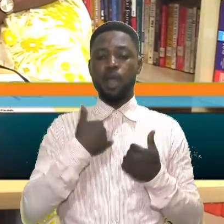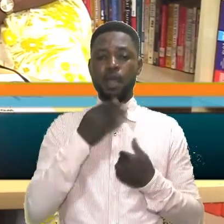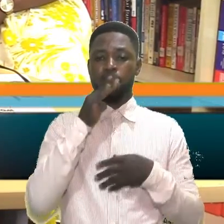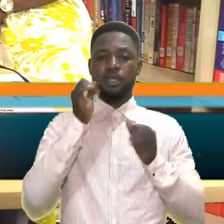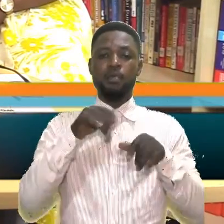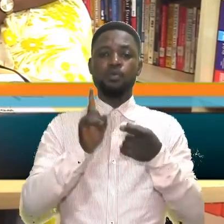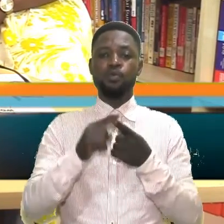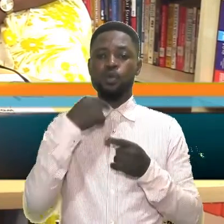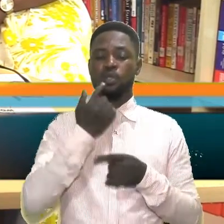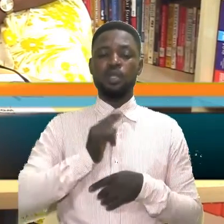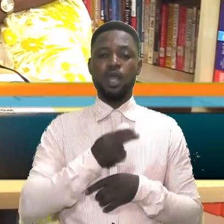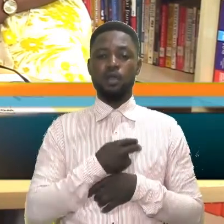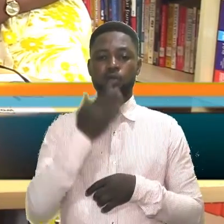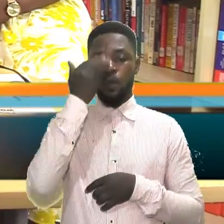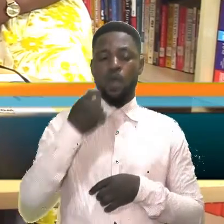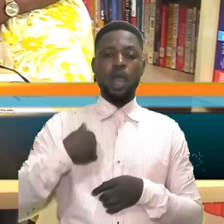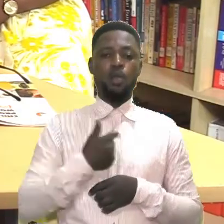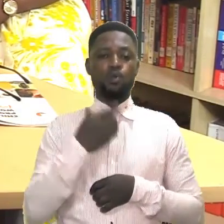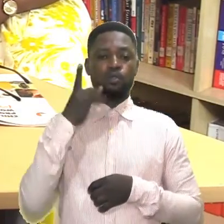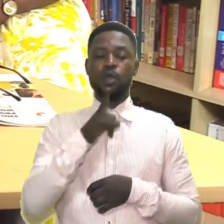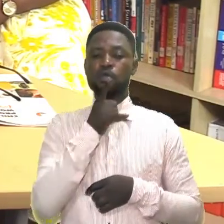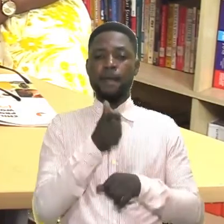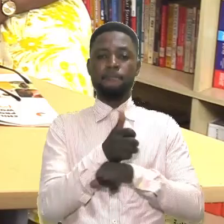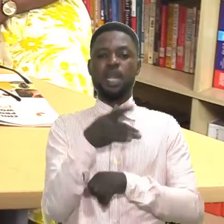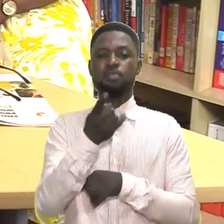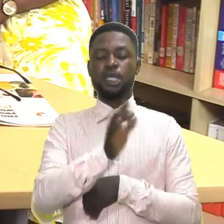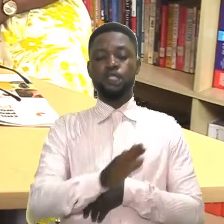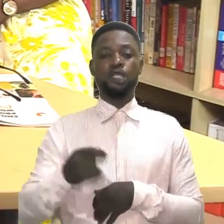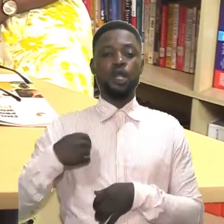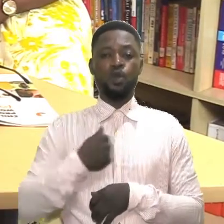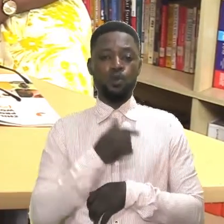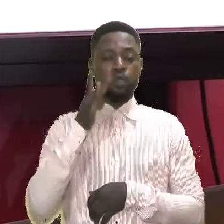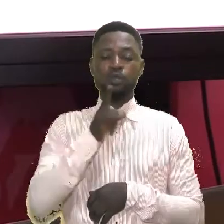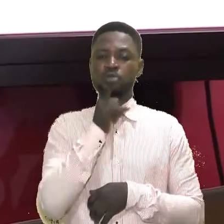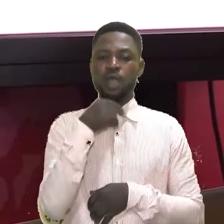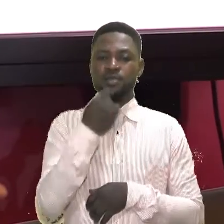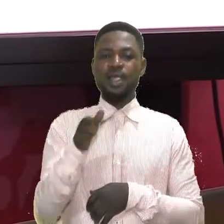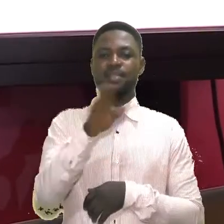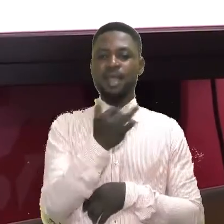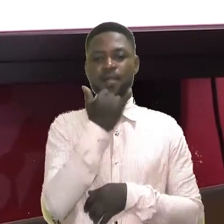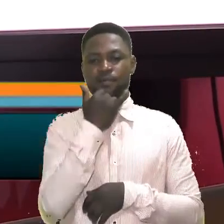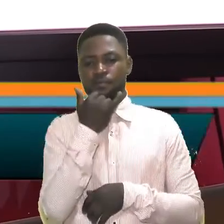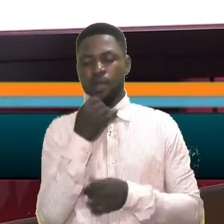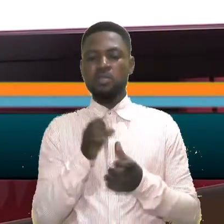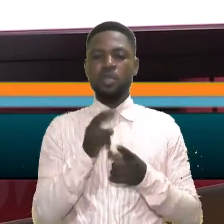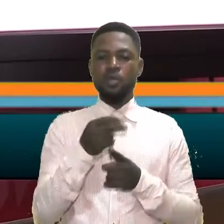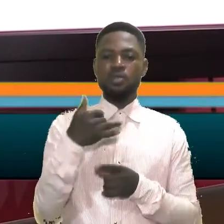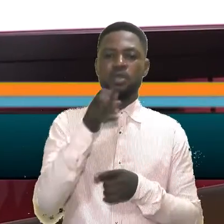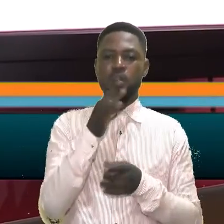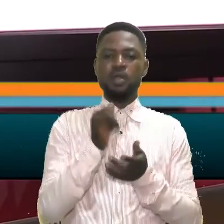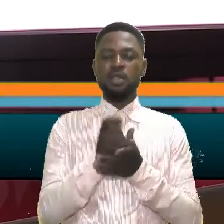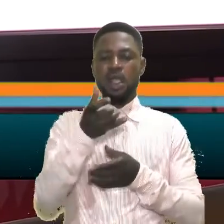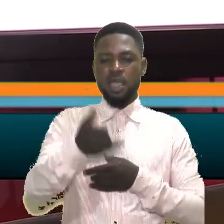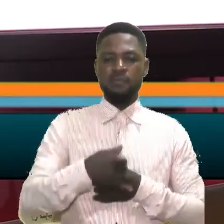You've been able to tell us why we should not blame the children. We should not say it's their fault or they are the one that is